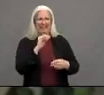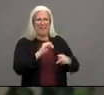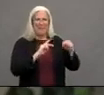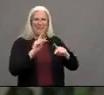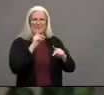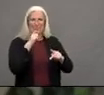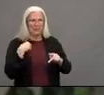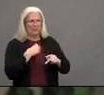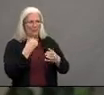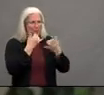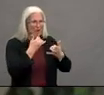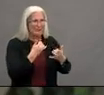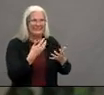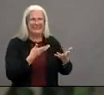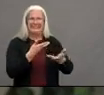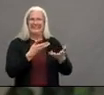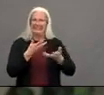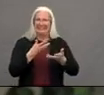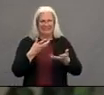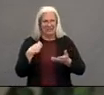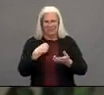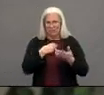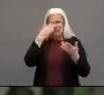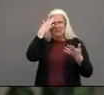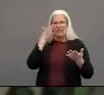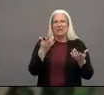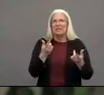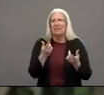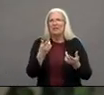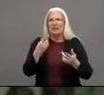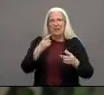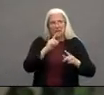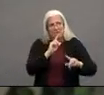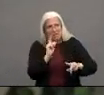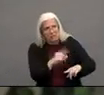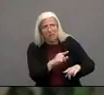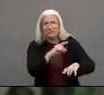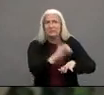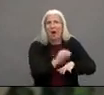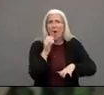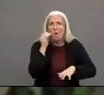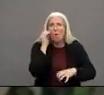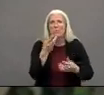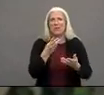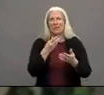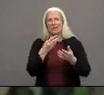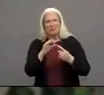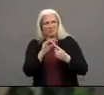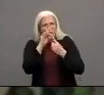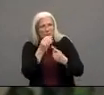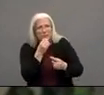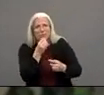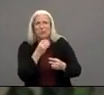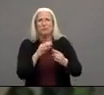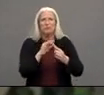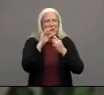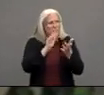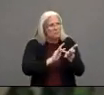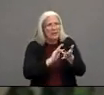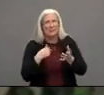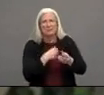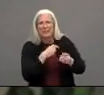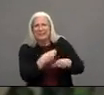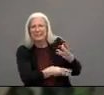and to only stay home if unless they needed food or medical attention and then we would ask them about common